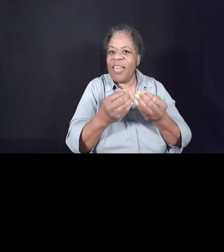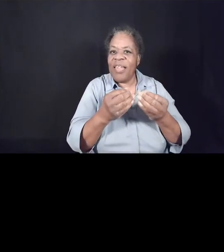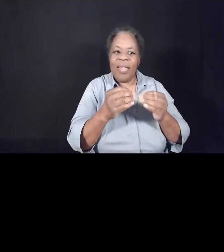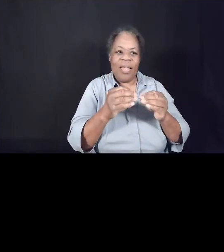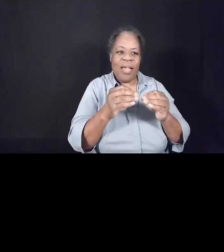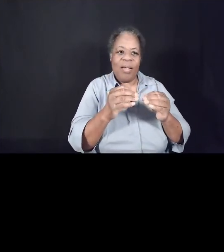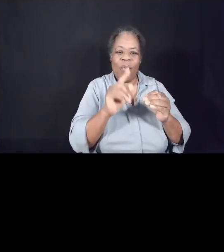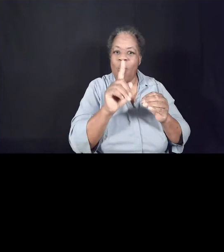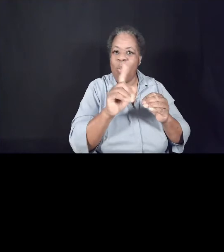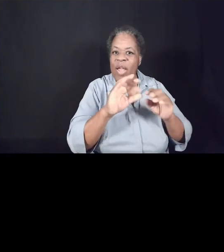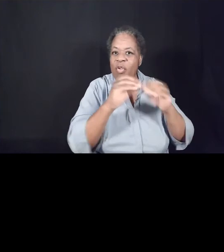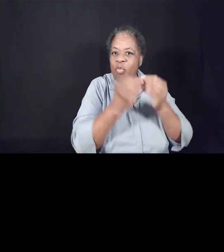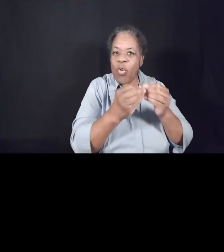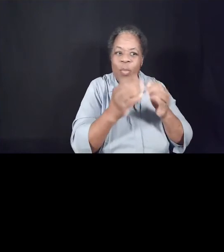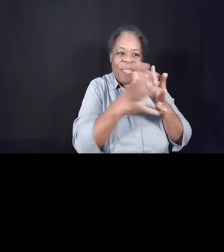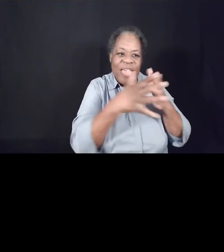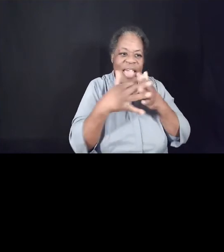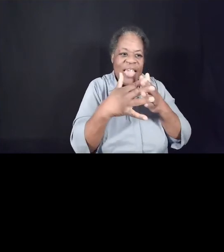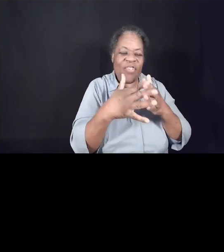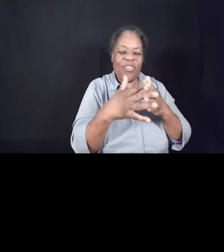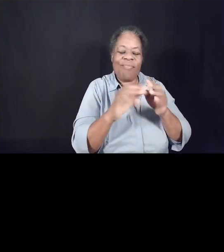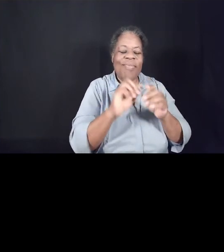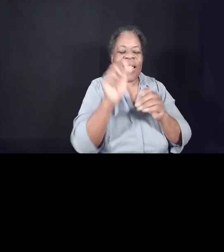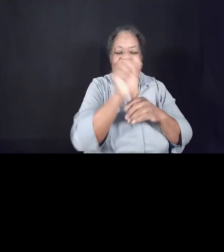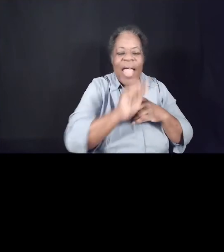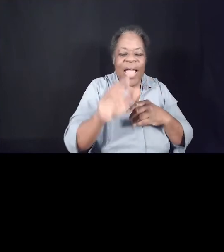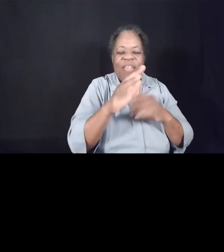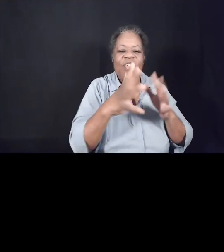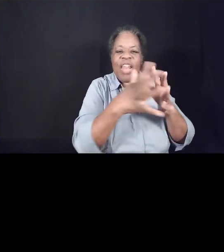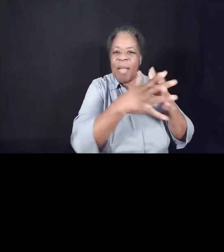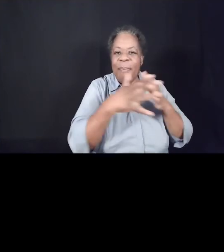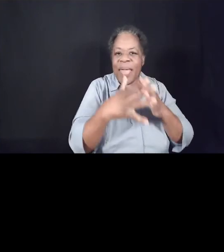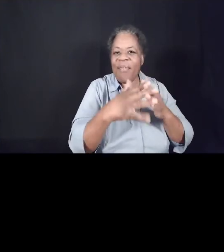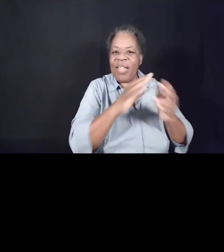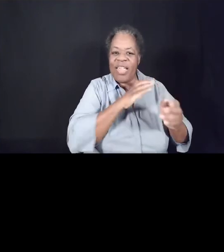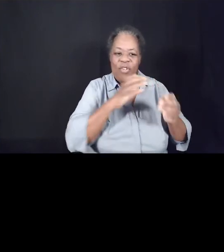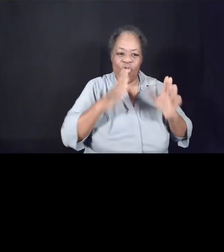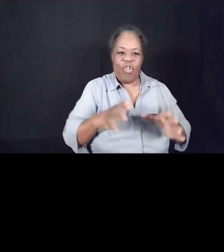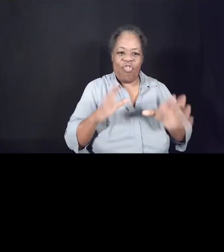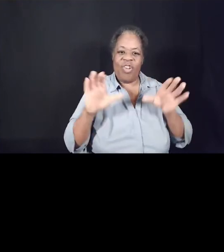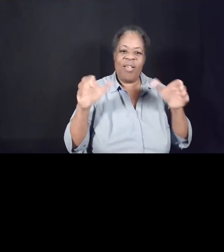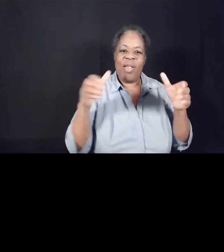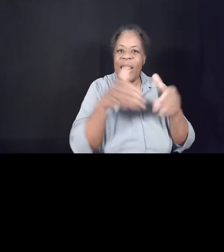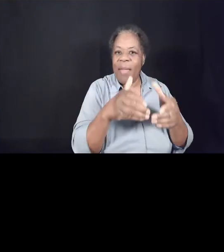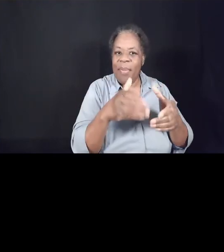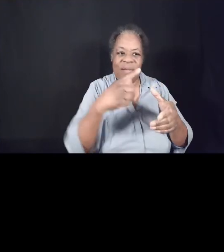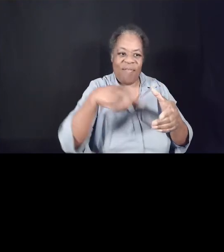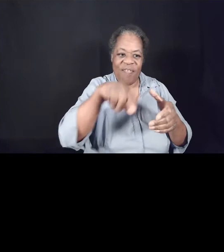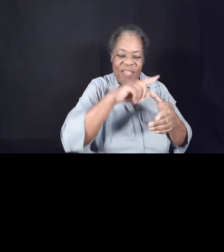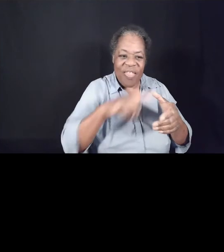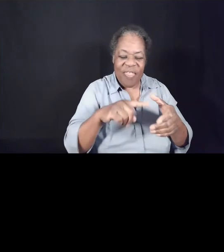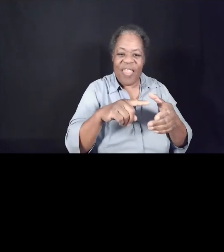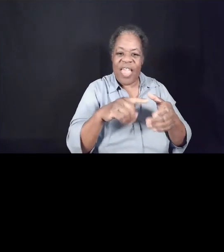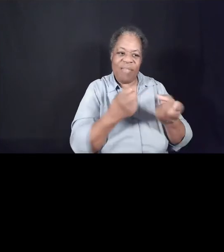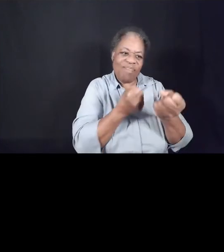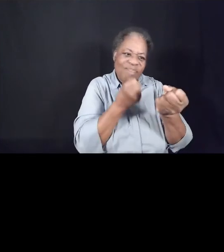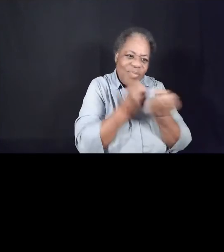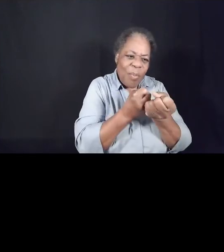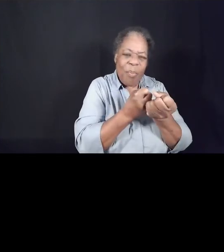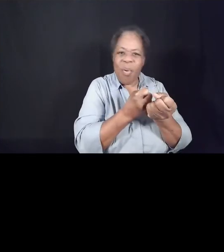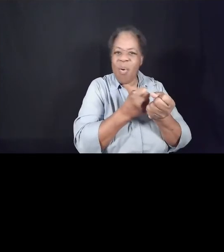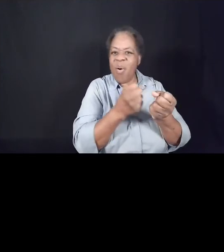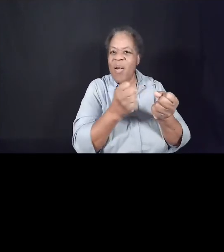They've done some really excellent work in standing in solidarity with our Black brothers and sisters. I think